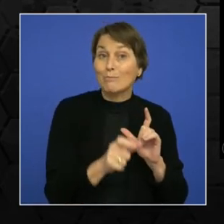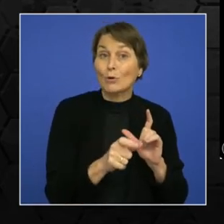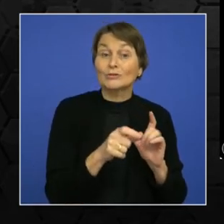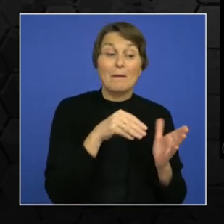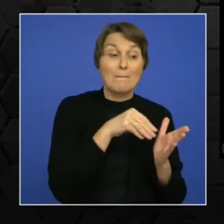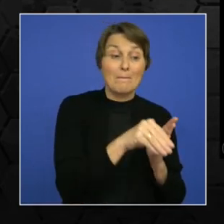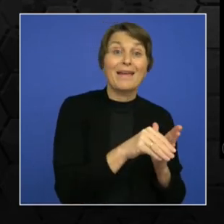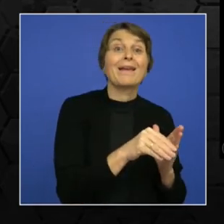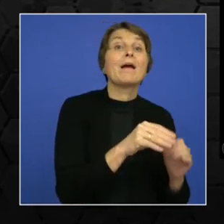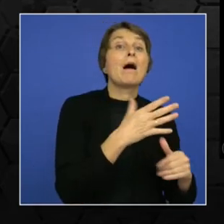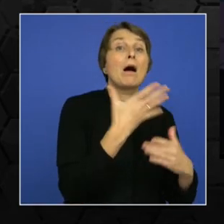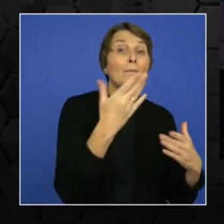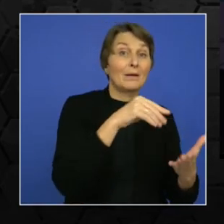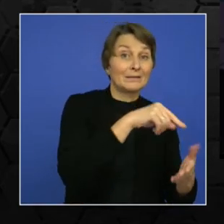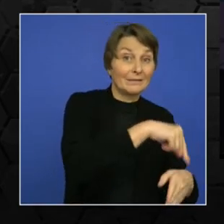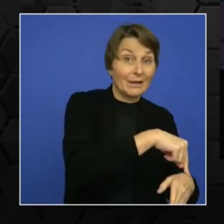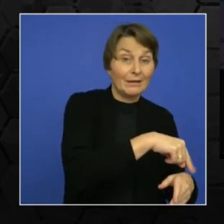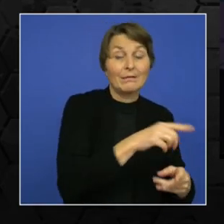point in time.